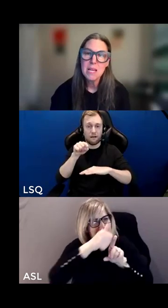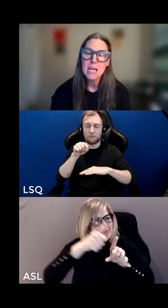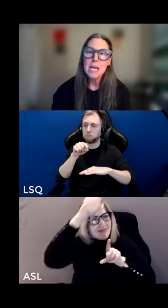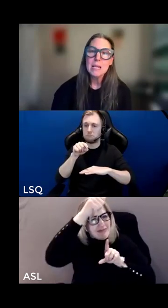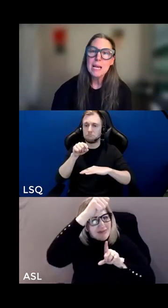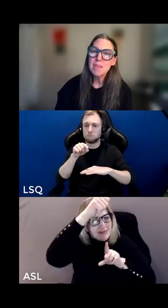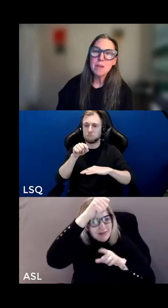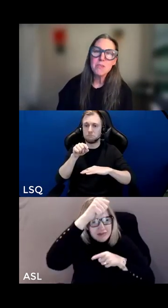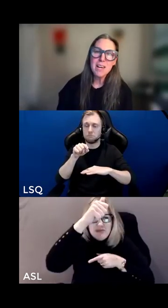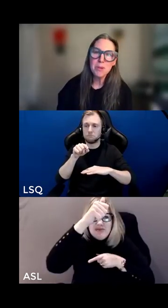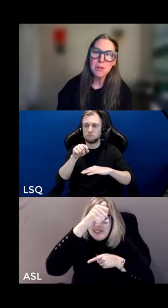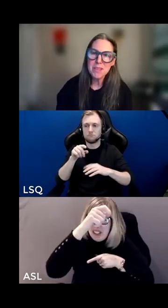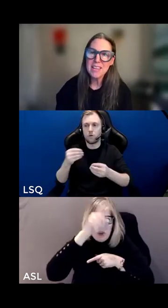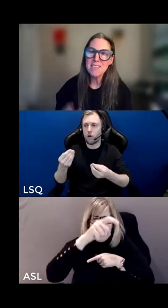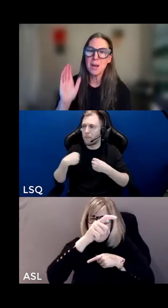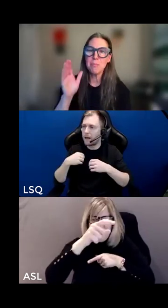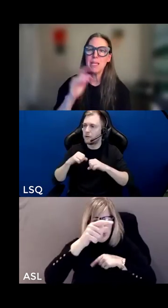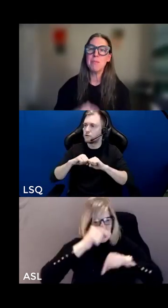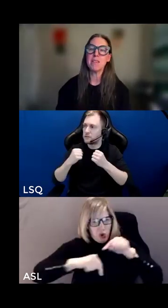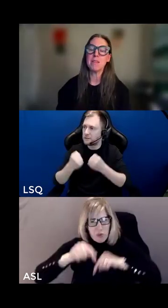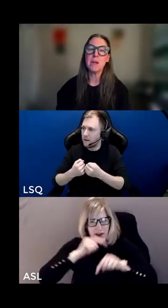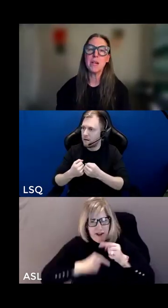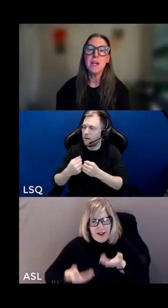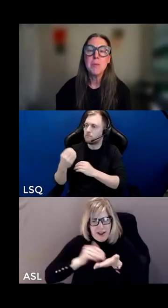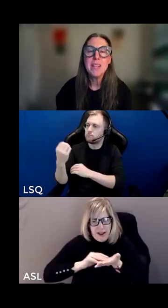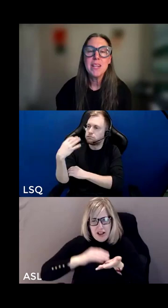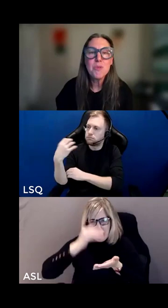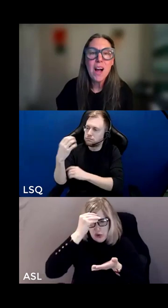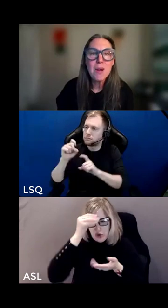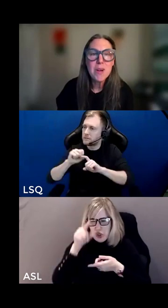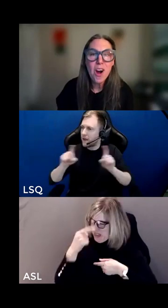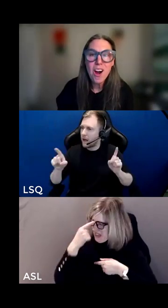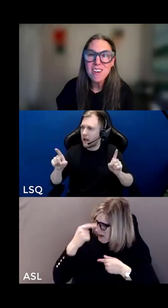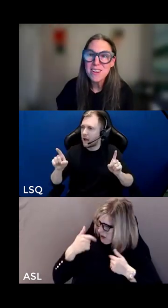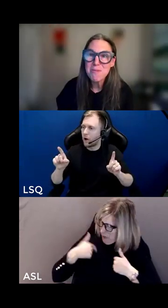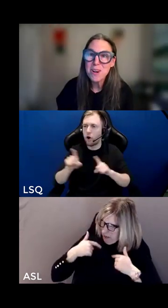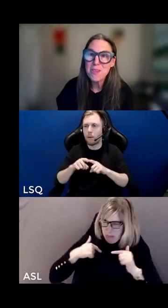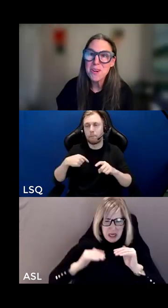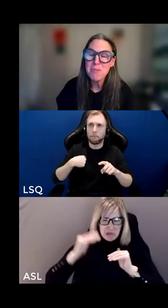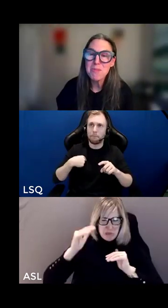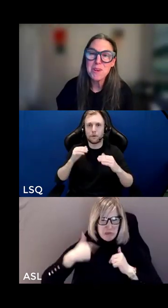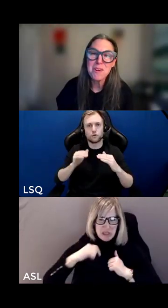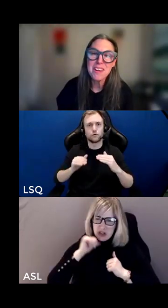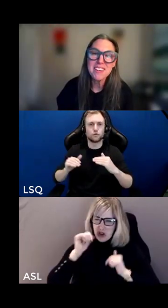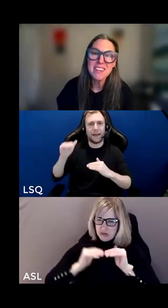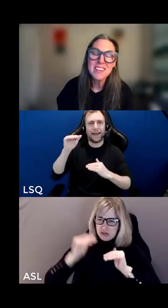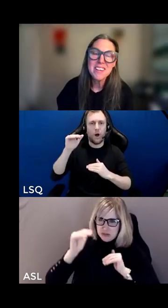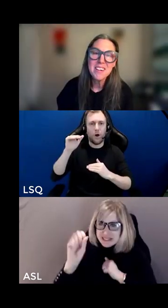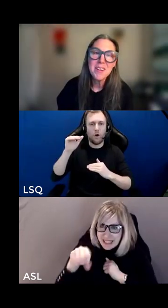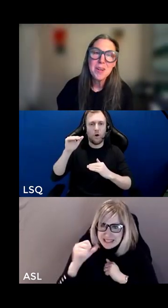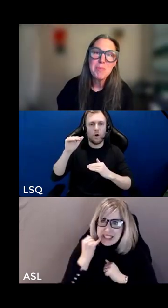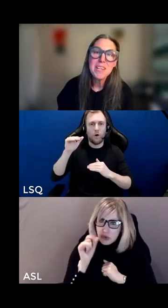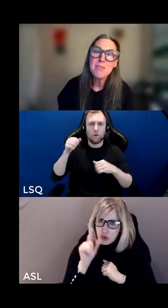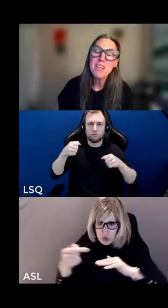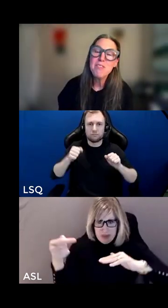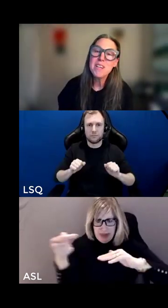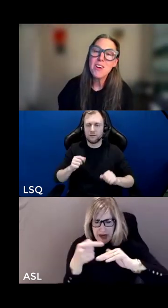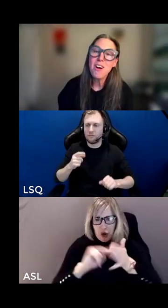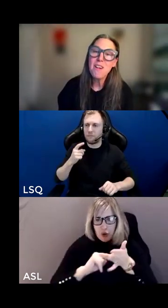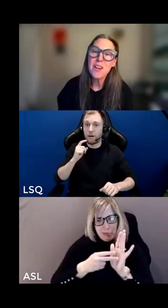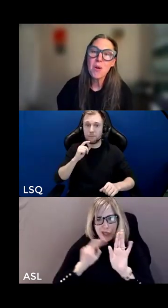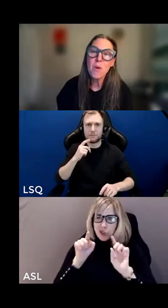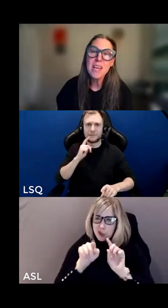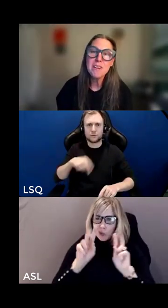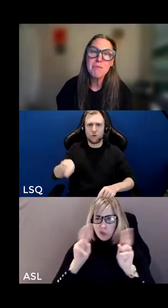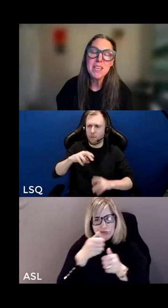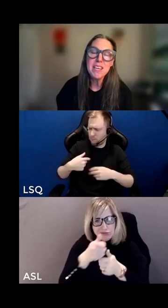and that may sound terrible you may think that's not me i'm not superior but here's why we are when we're on the top of the coin because we've